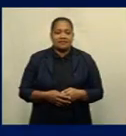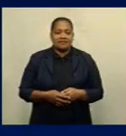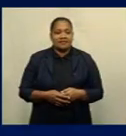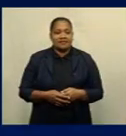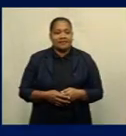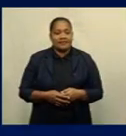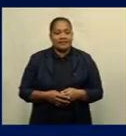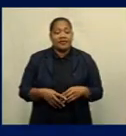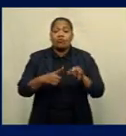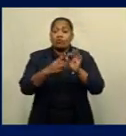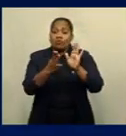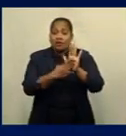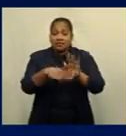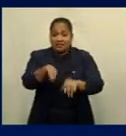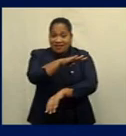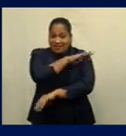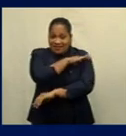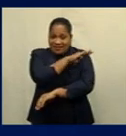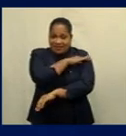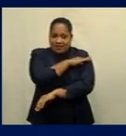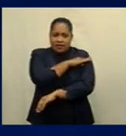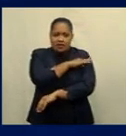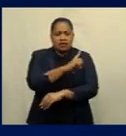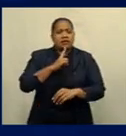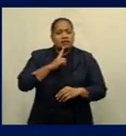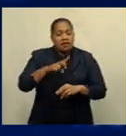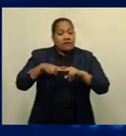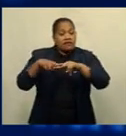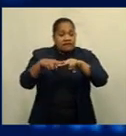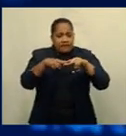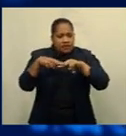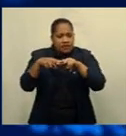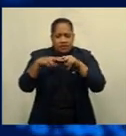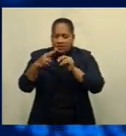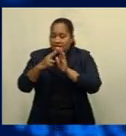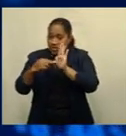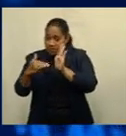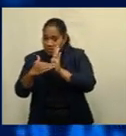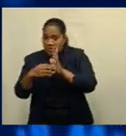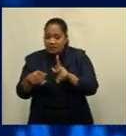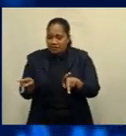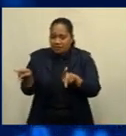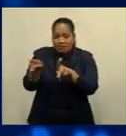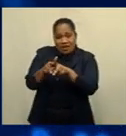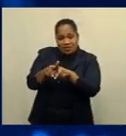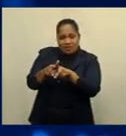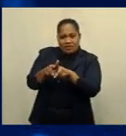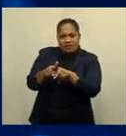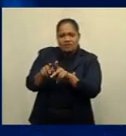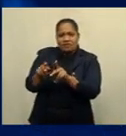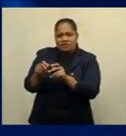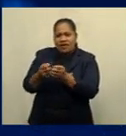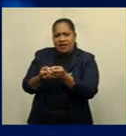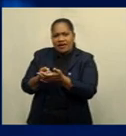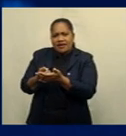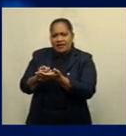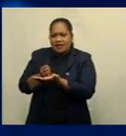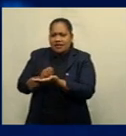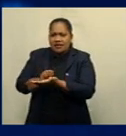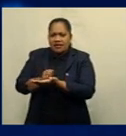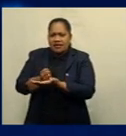Prime Minister Wurenge Mbaini Marama stresses that Fiji and New Zealand's partnership aspires to promote regional